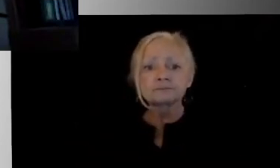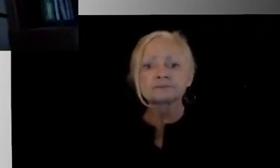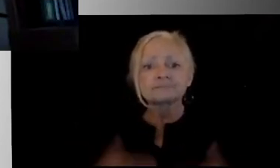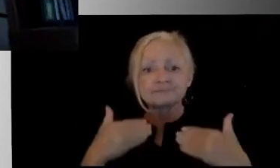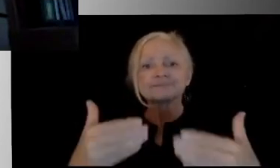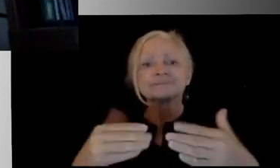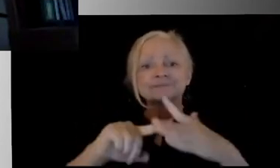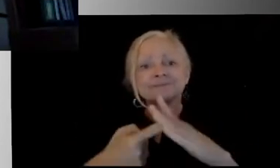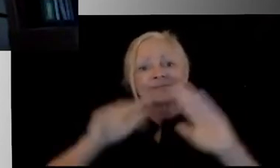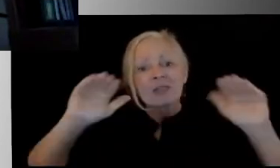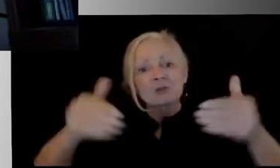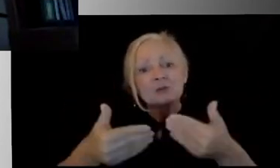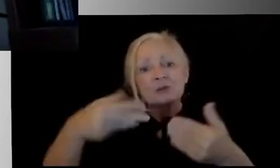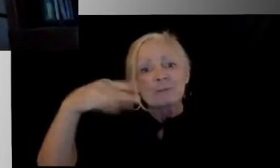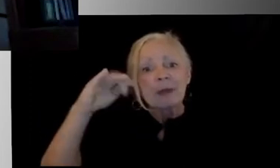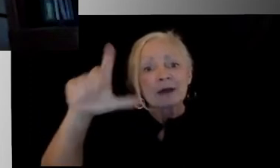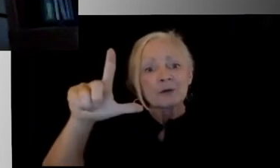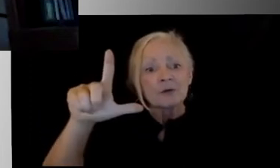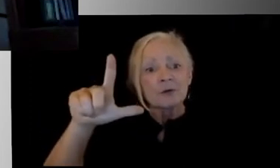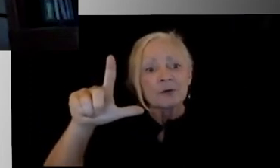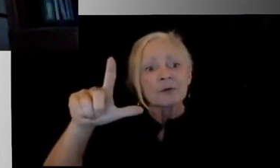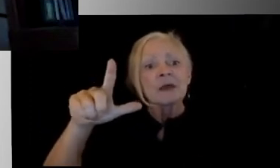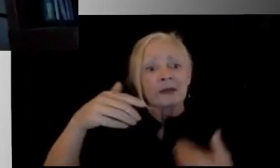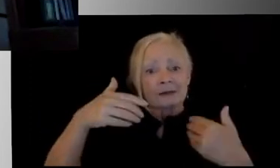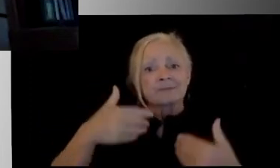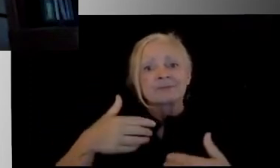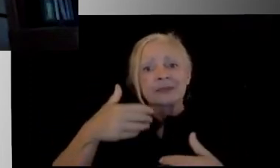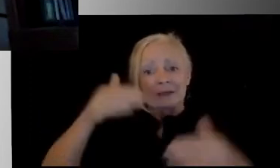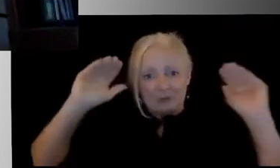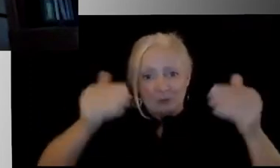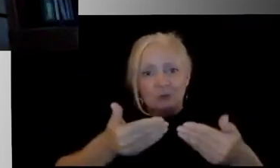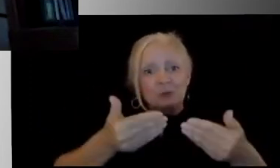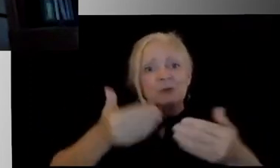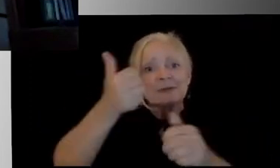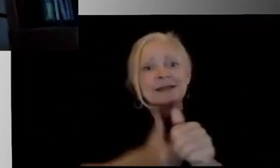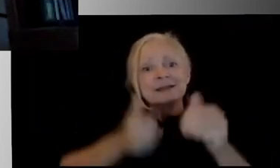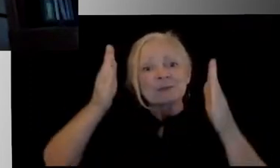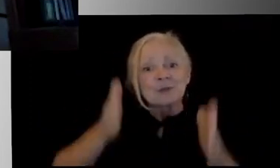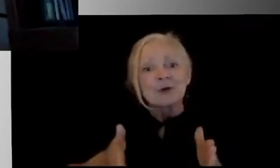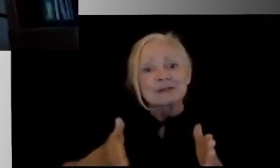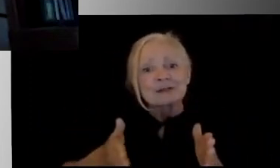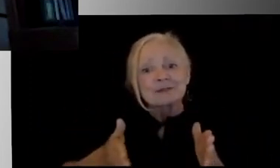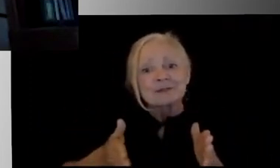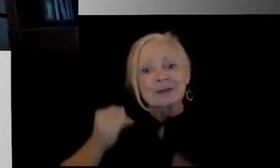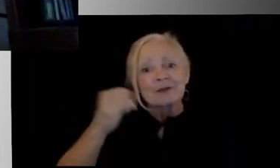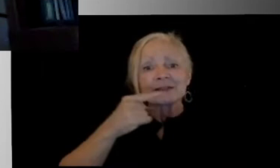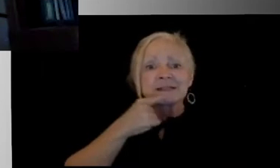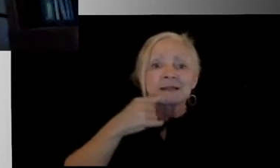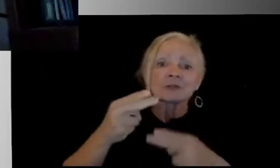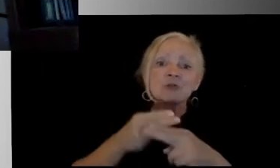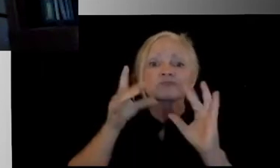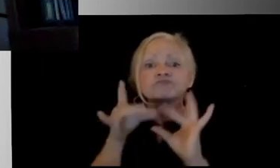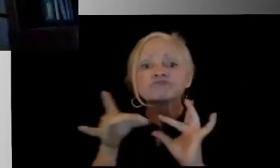started. I'm going to introduce the panel who was here with us this evening, and I'm going to introduce, introduce each one of you. And if you could just say a short bit about